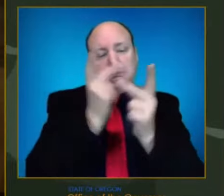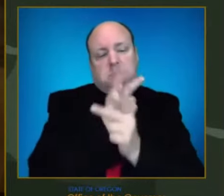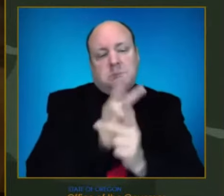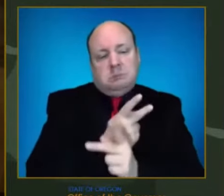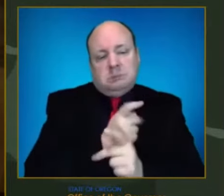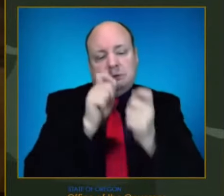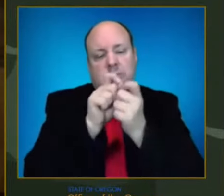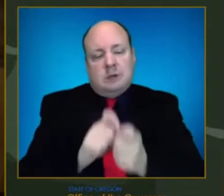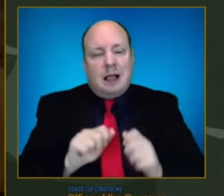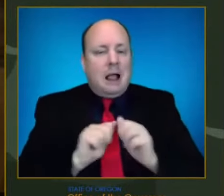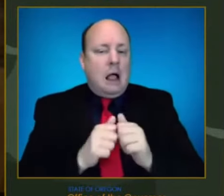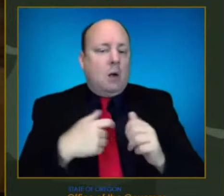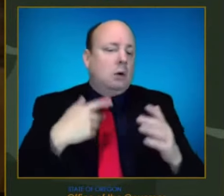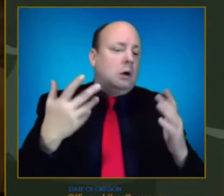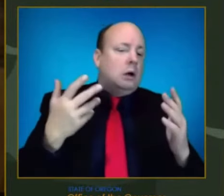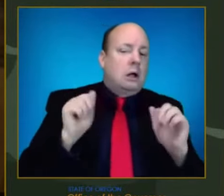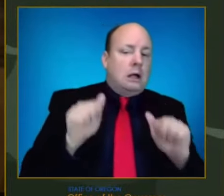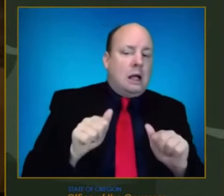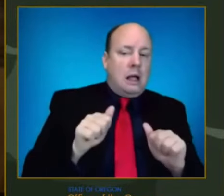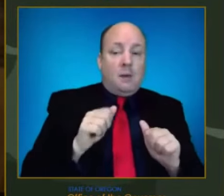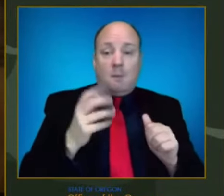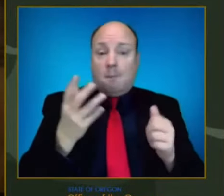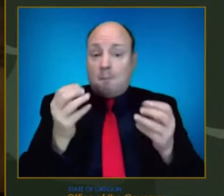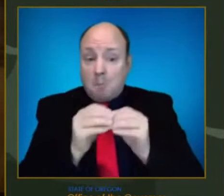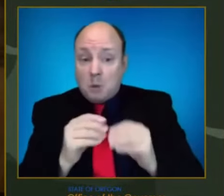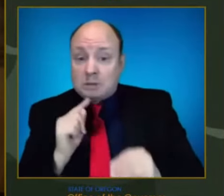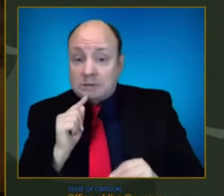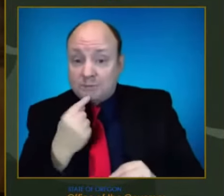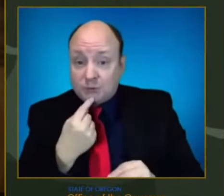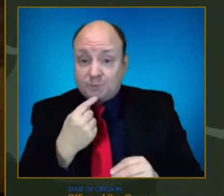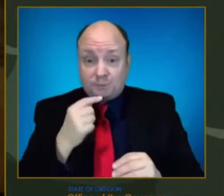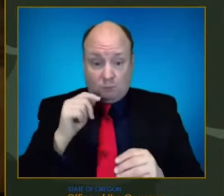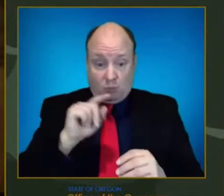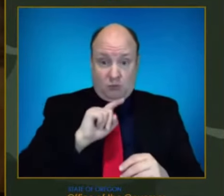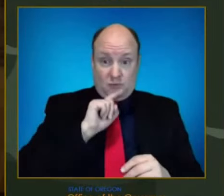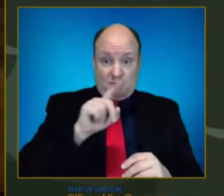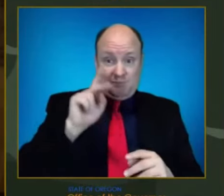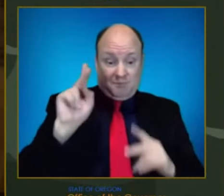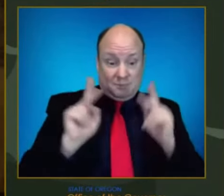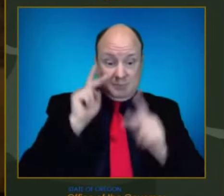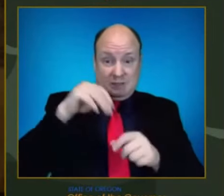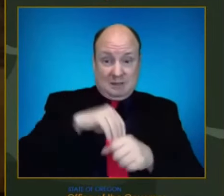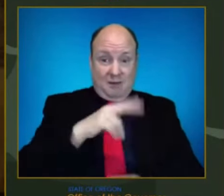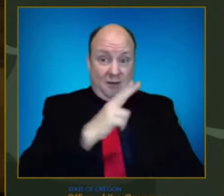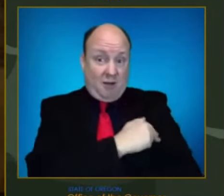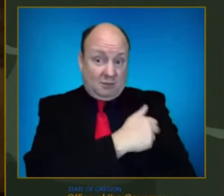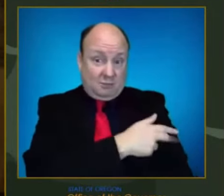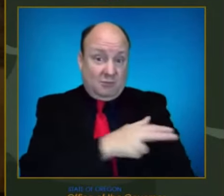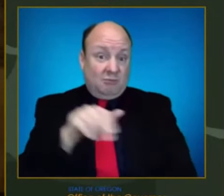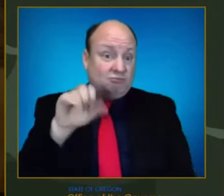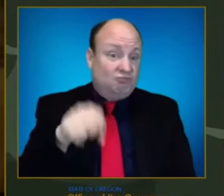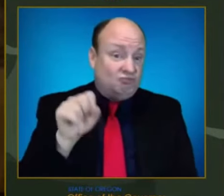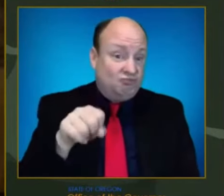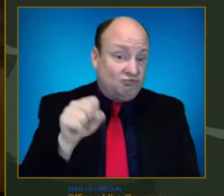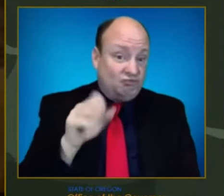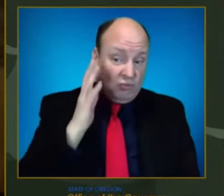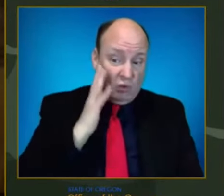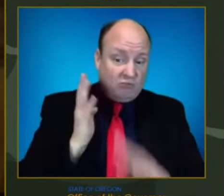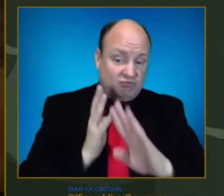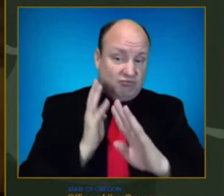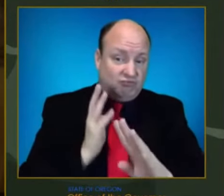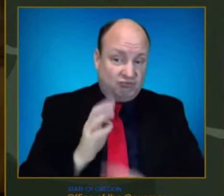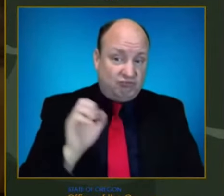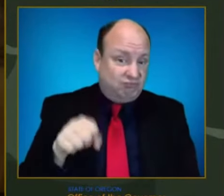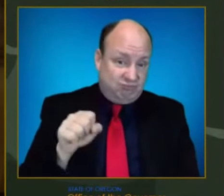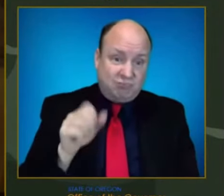severe is this? Are people really showing up to the hospital? It appears yes. And nobody wanted that. Obviously, I was hoping that we weren't going to be talking